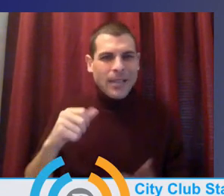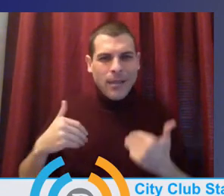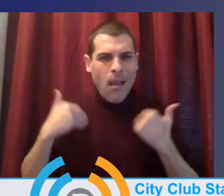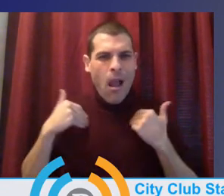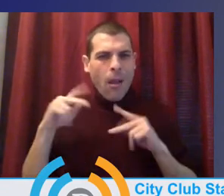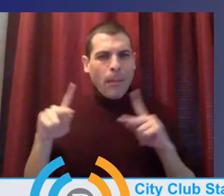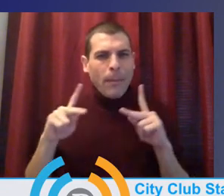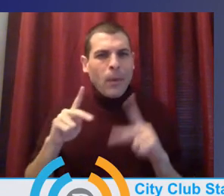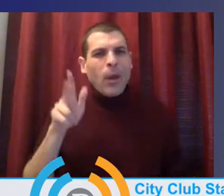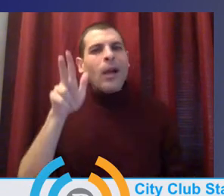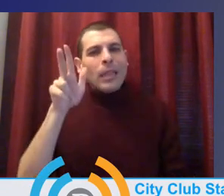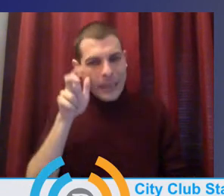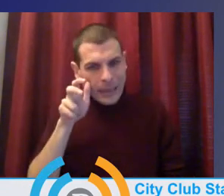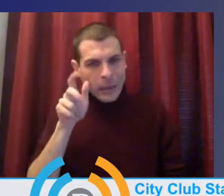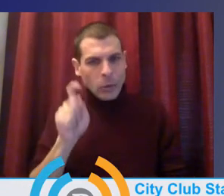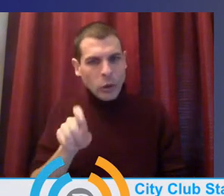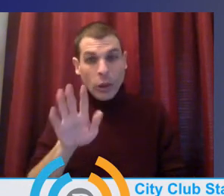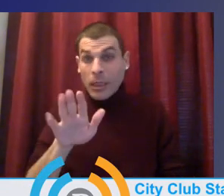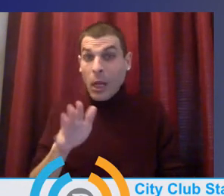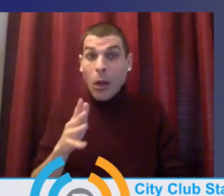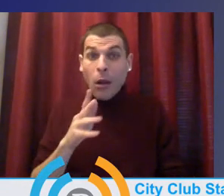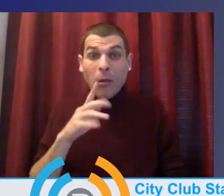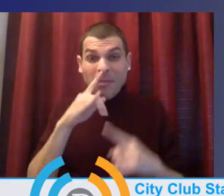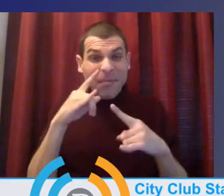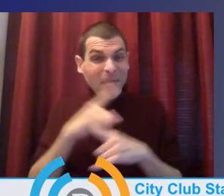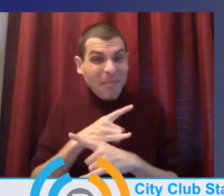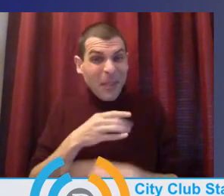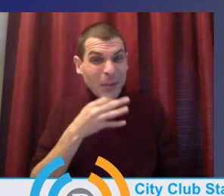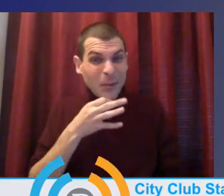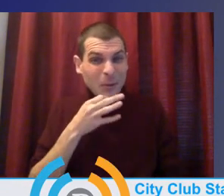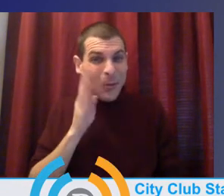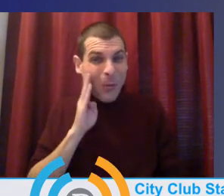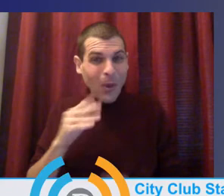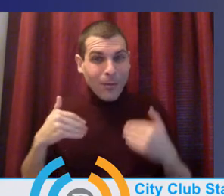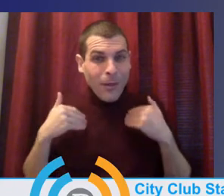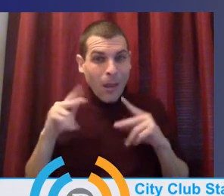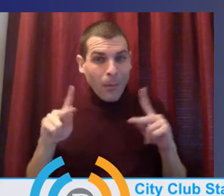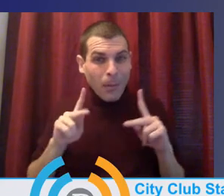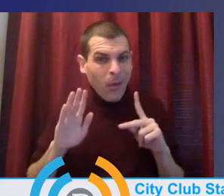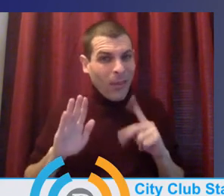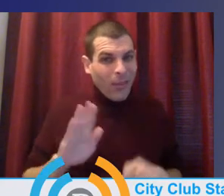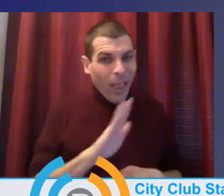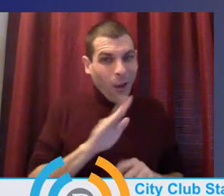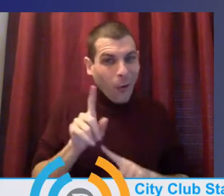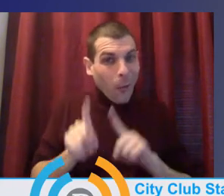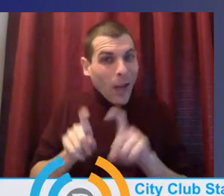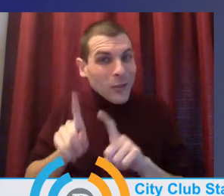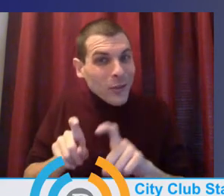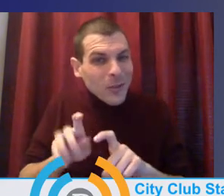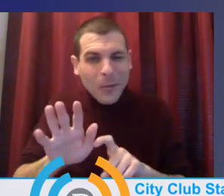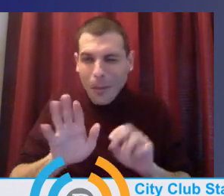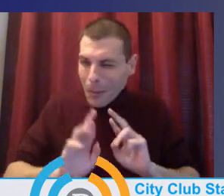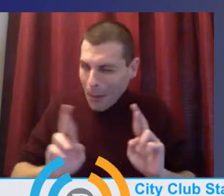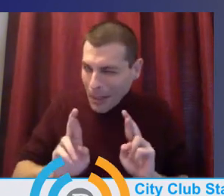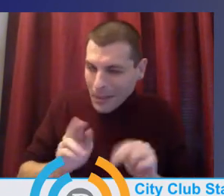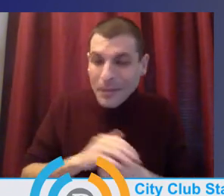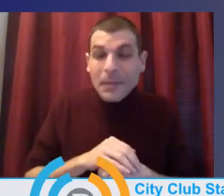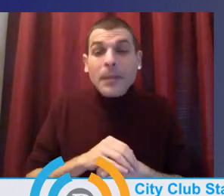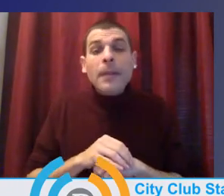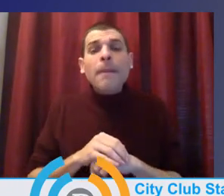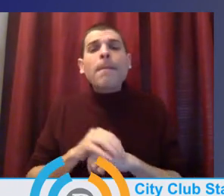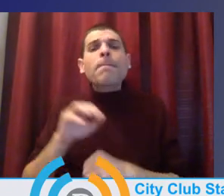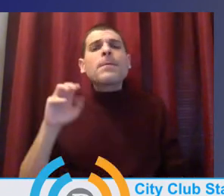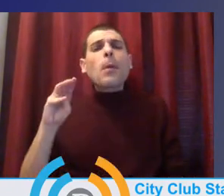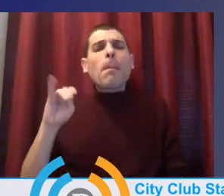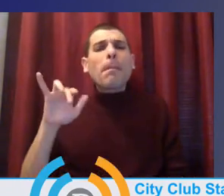later on, uh, in a few minutes, actually, uh, turning back to Miriam Calderon, wanna, you know, get pick your brain on what racial justice